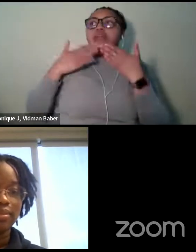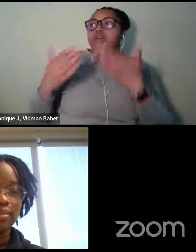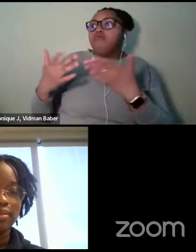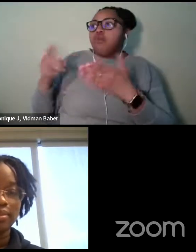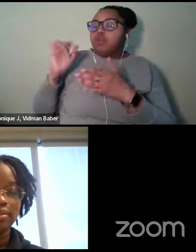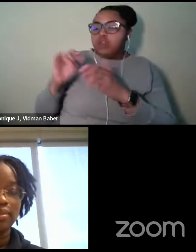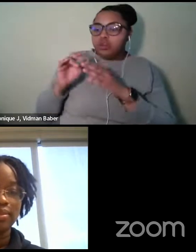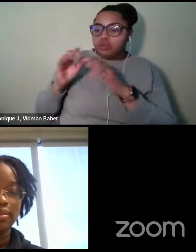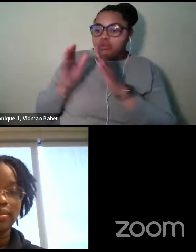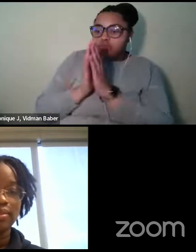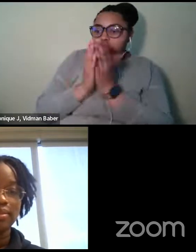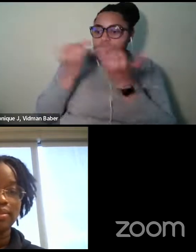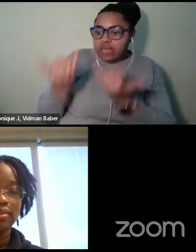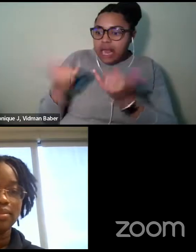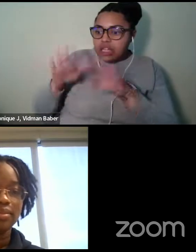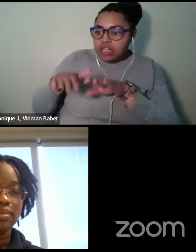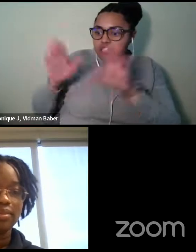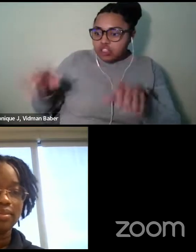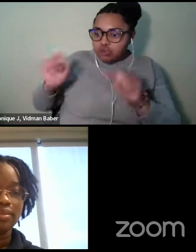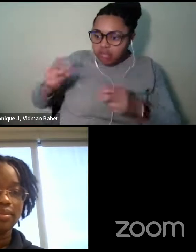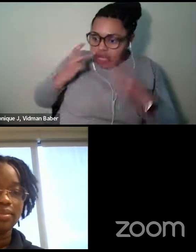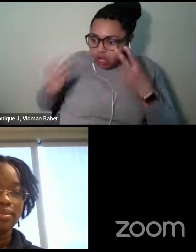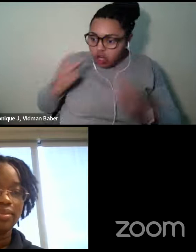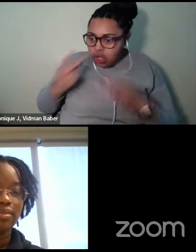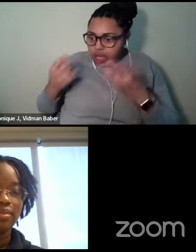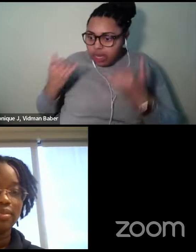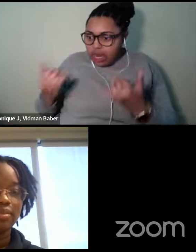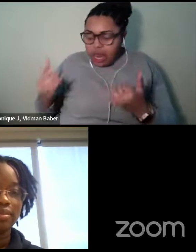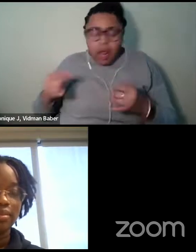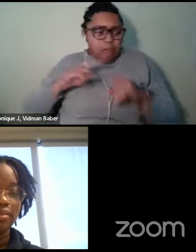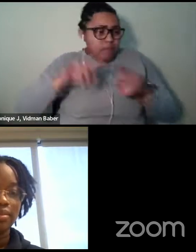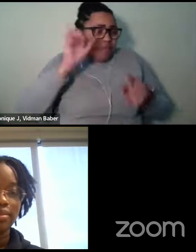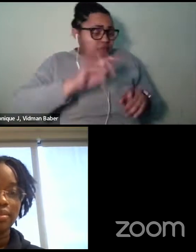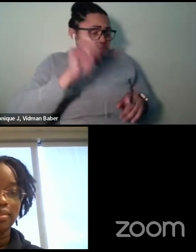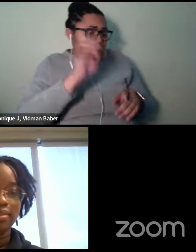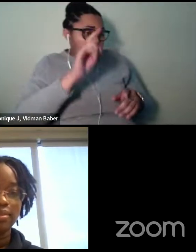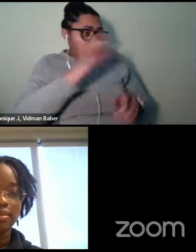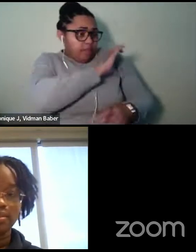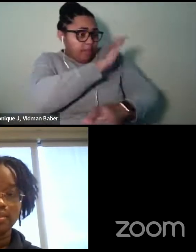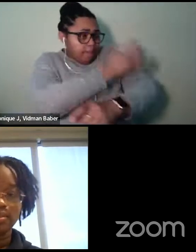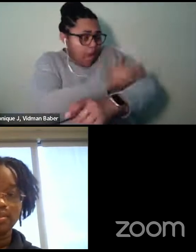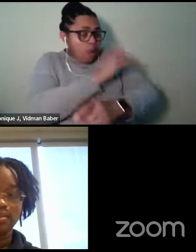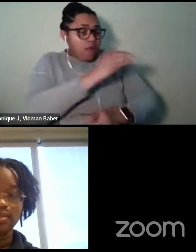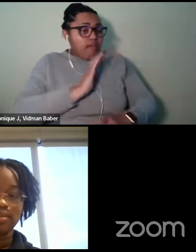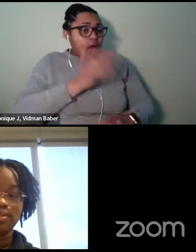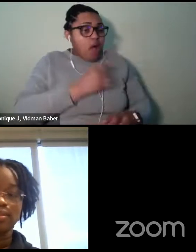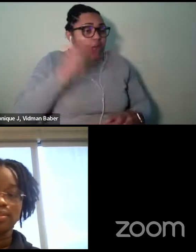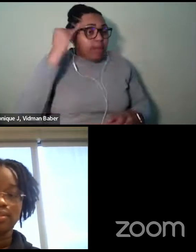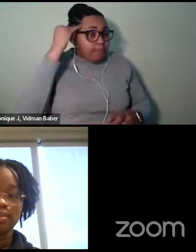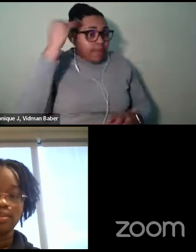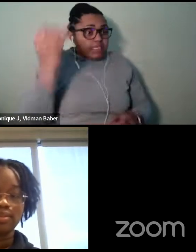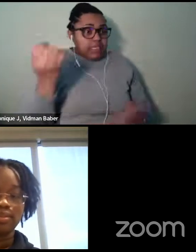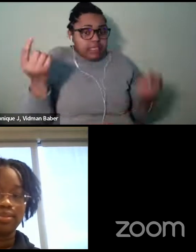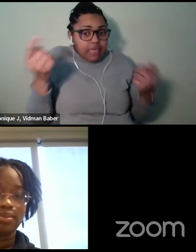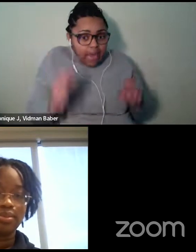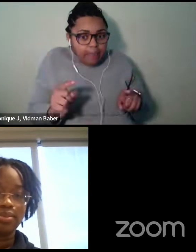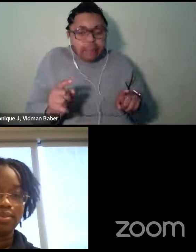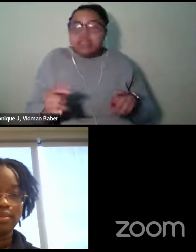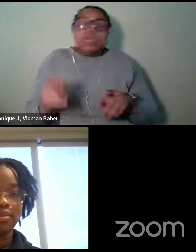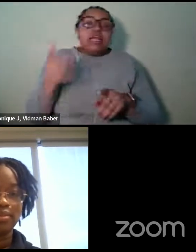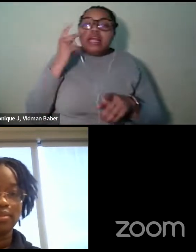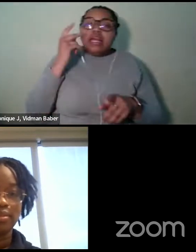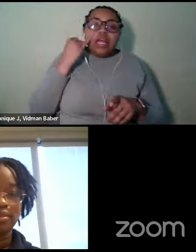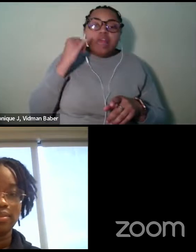think like, that's where the power of our imagination comes in because even when we were not seen in certain spaces,